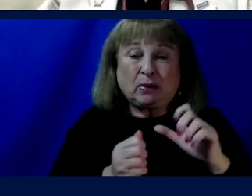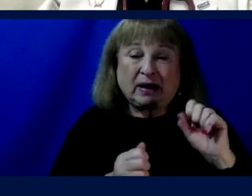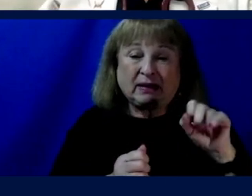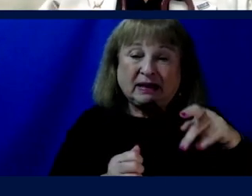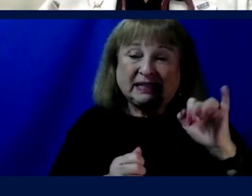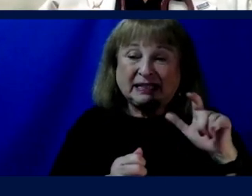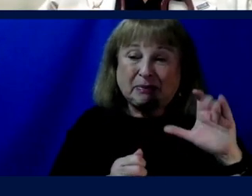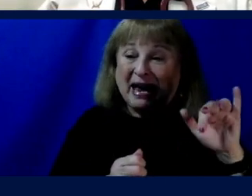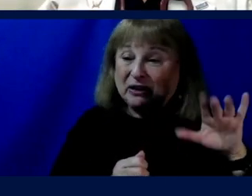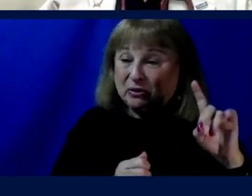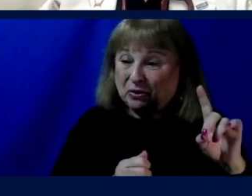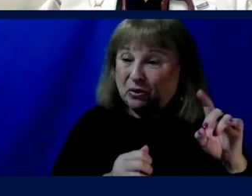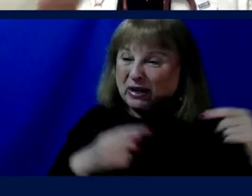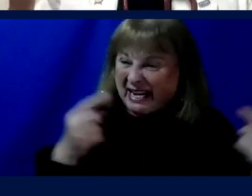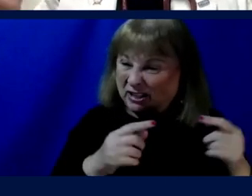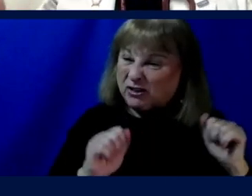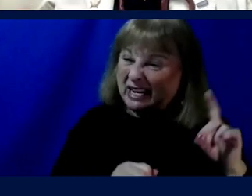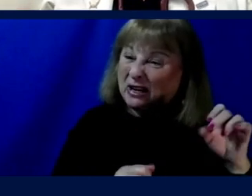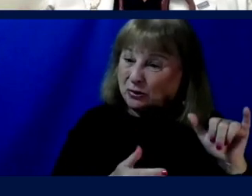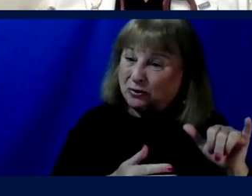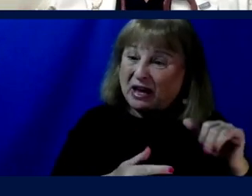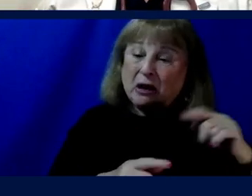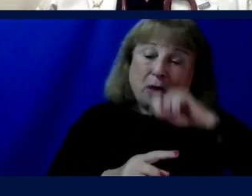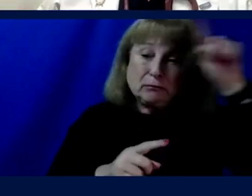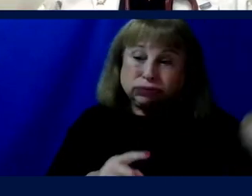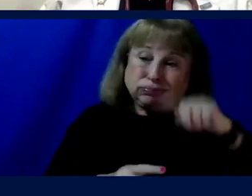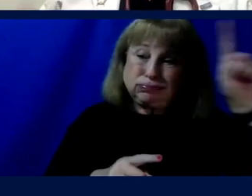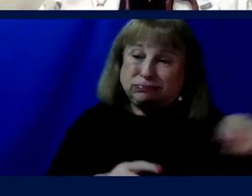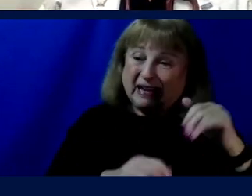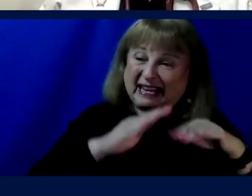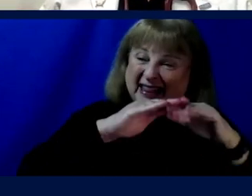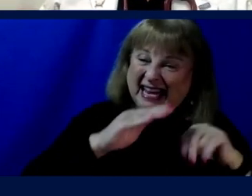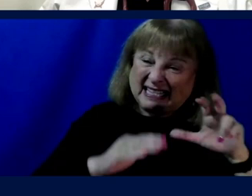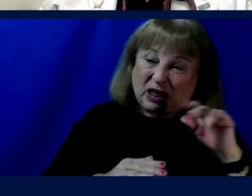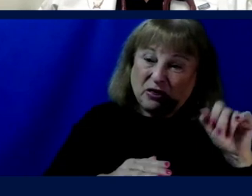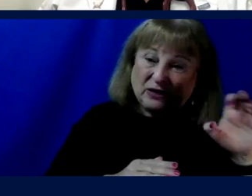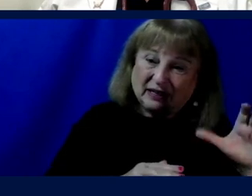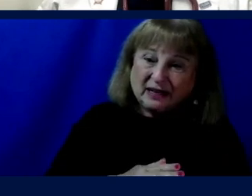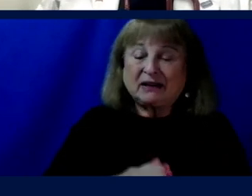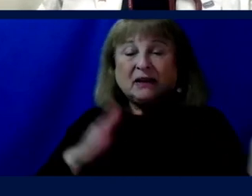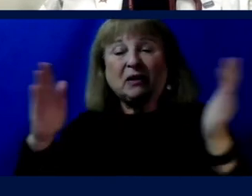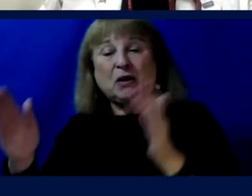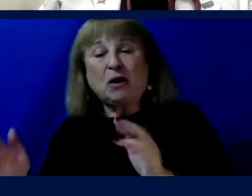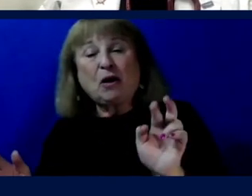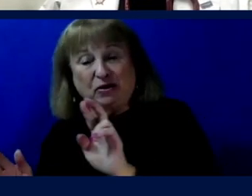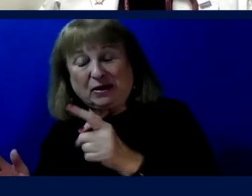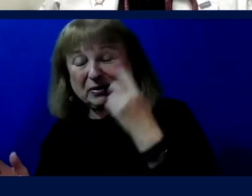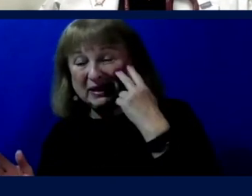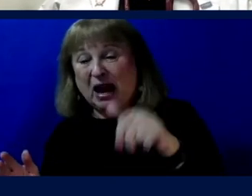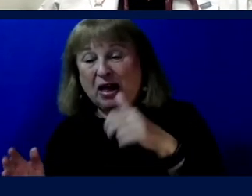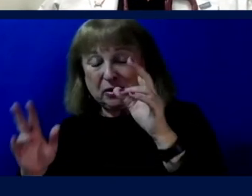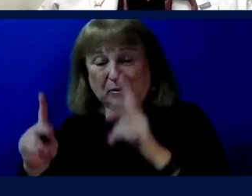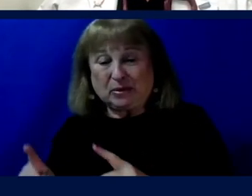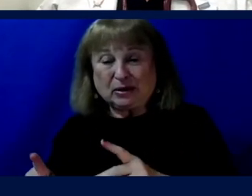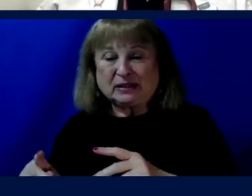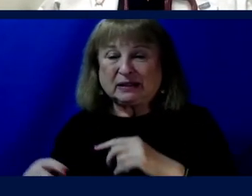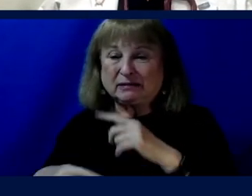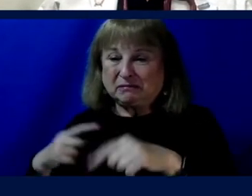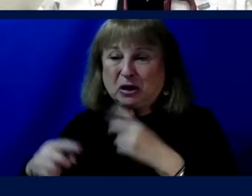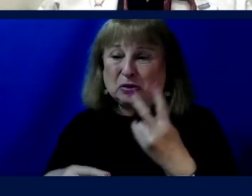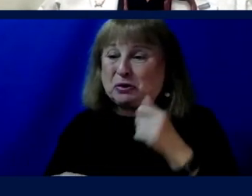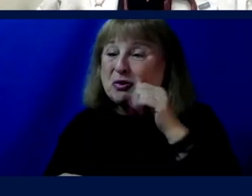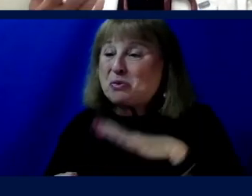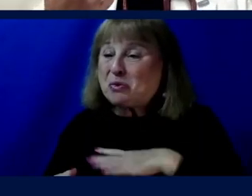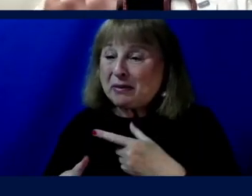these things. And under 30 seconds sometimes. On the right is a picture of CC Lieutenant Mazik. The difference between the two of us, two women